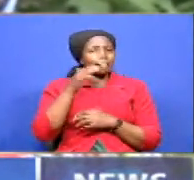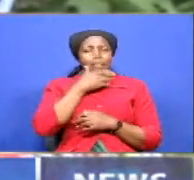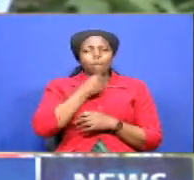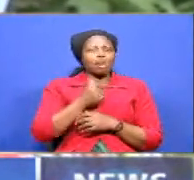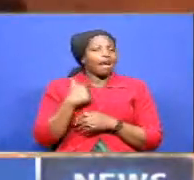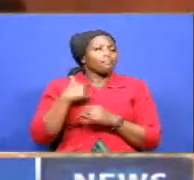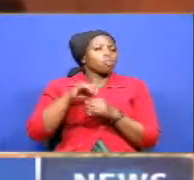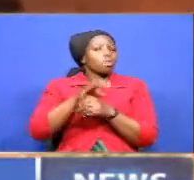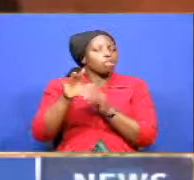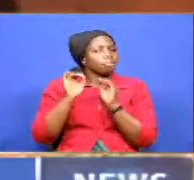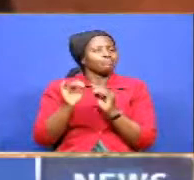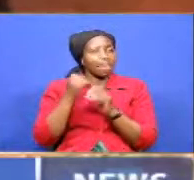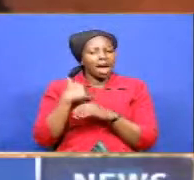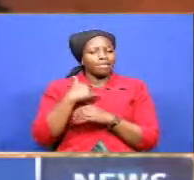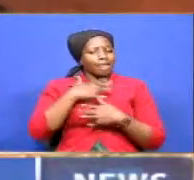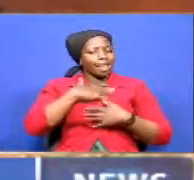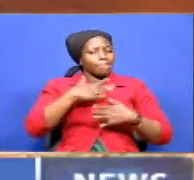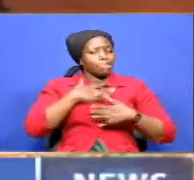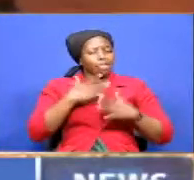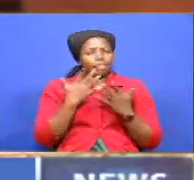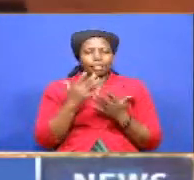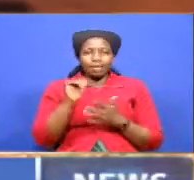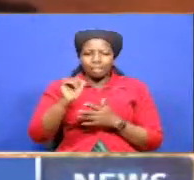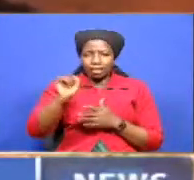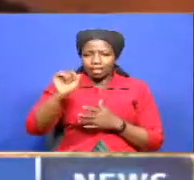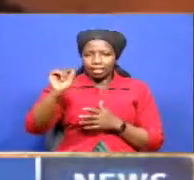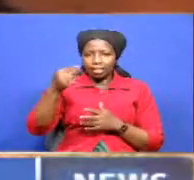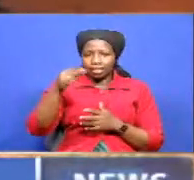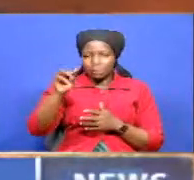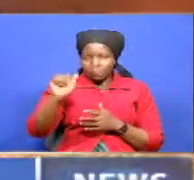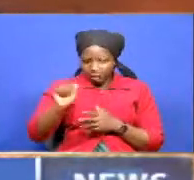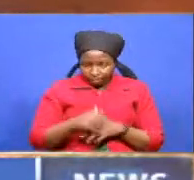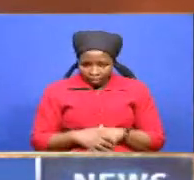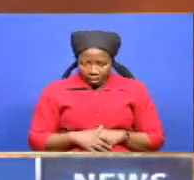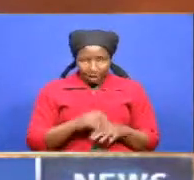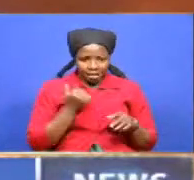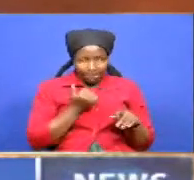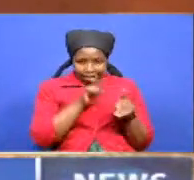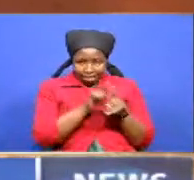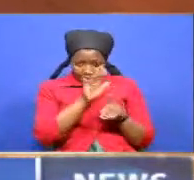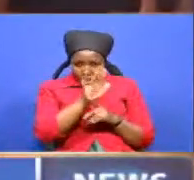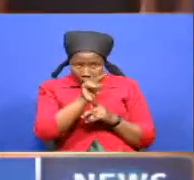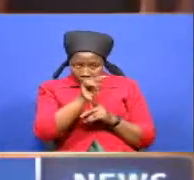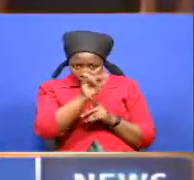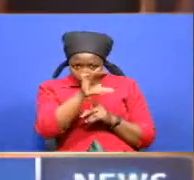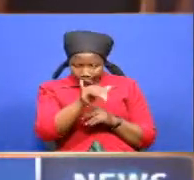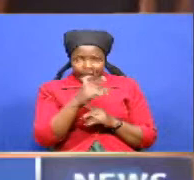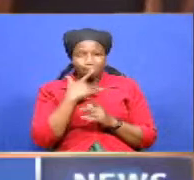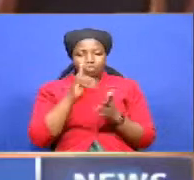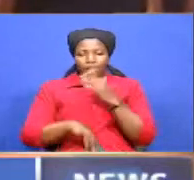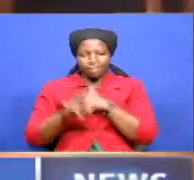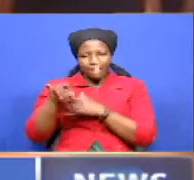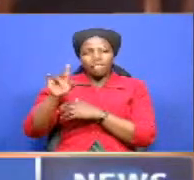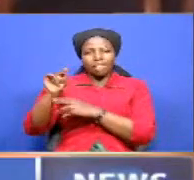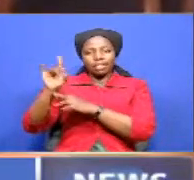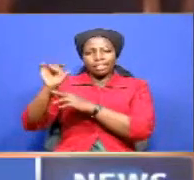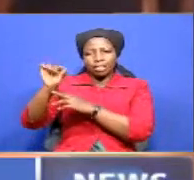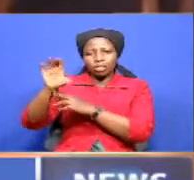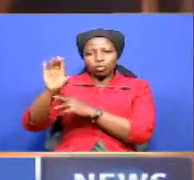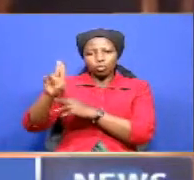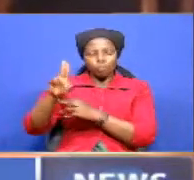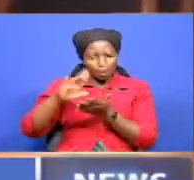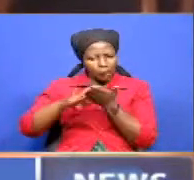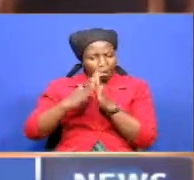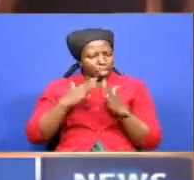According to the deceased sister, Nancy Wangui, Ndishu developed difficulties in breathing and was rushed to